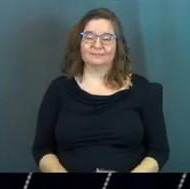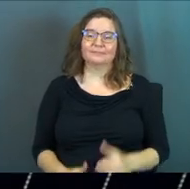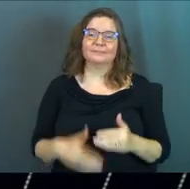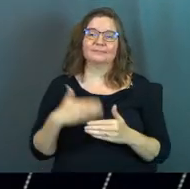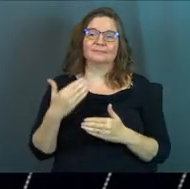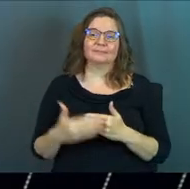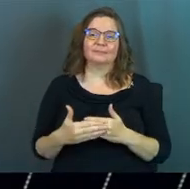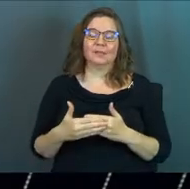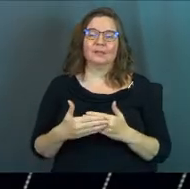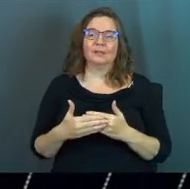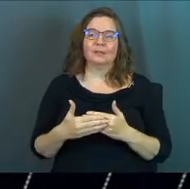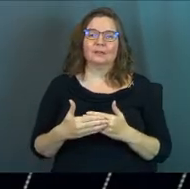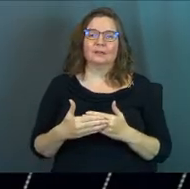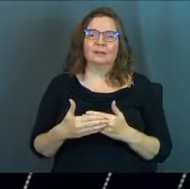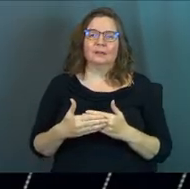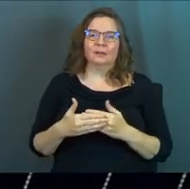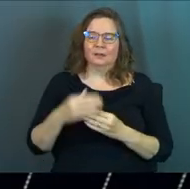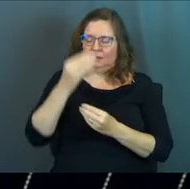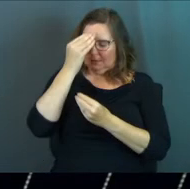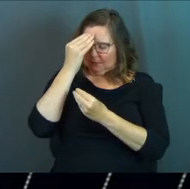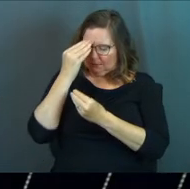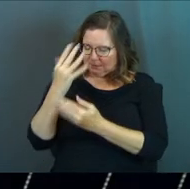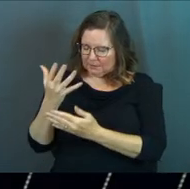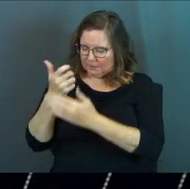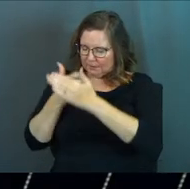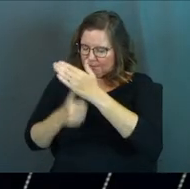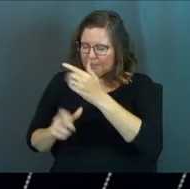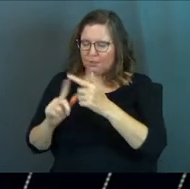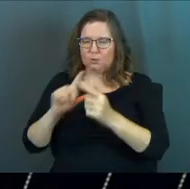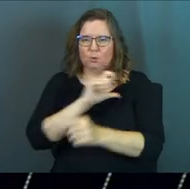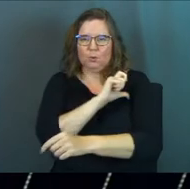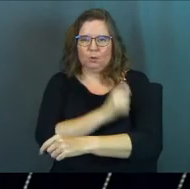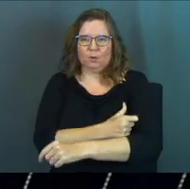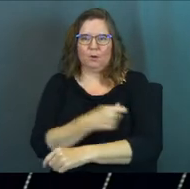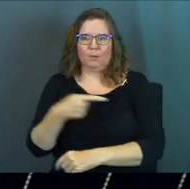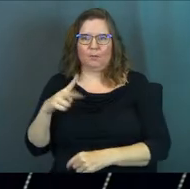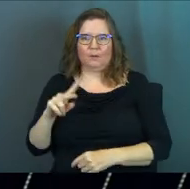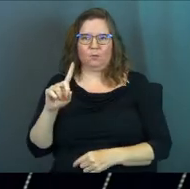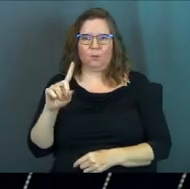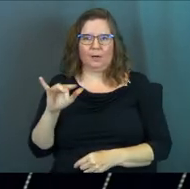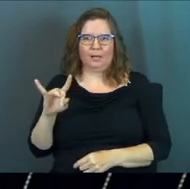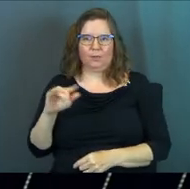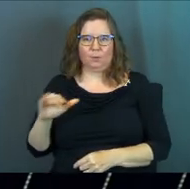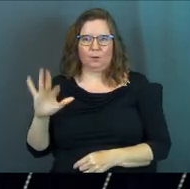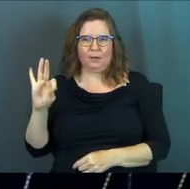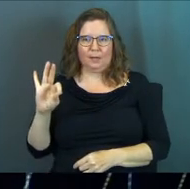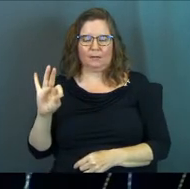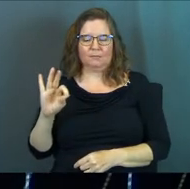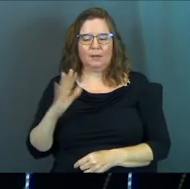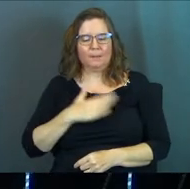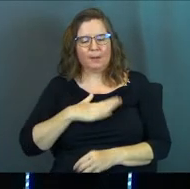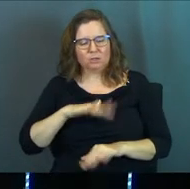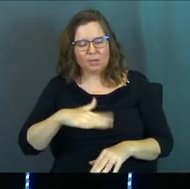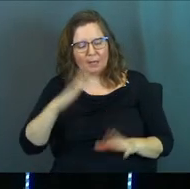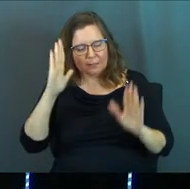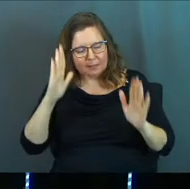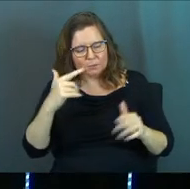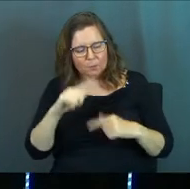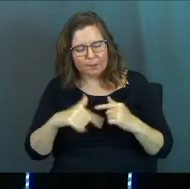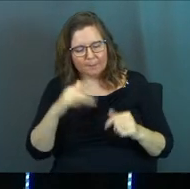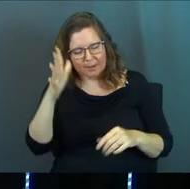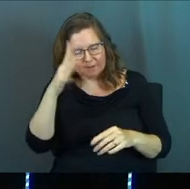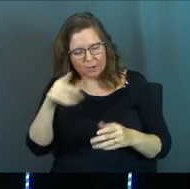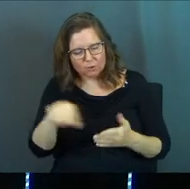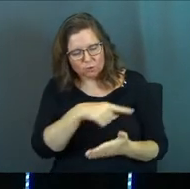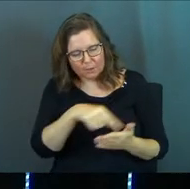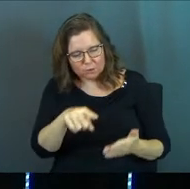Next, submitting to authority. Proverbs 1, 8 through 9, my child, listen when your father corrects you, don't neglect